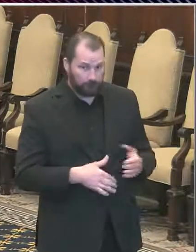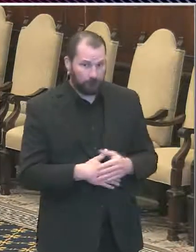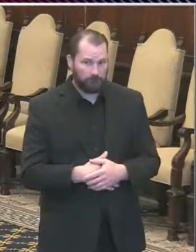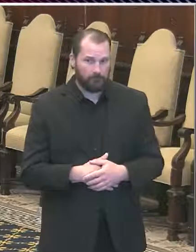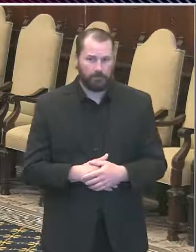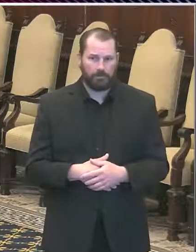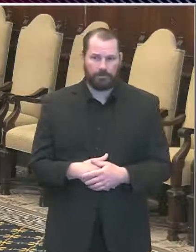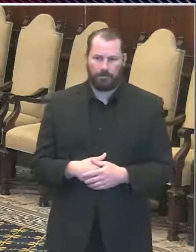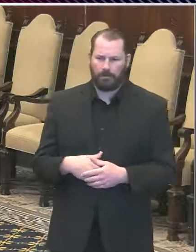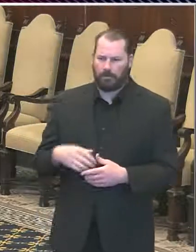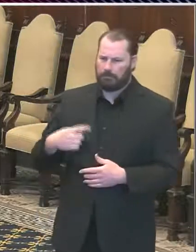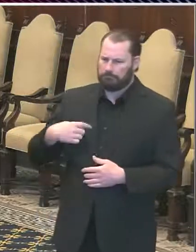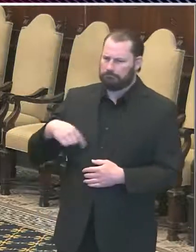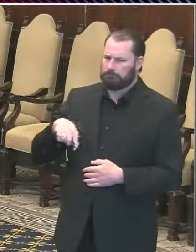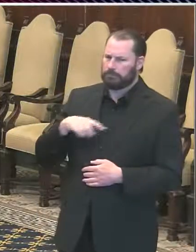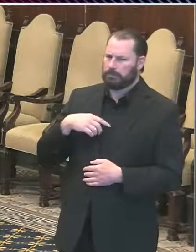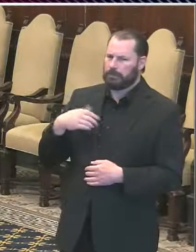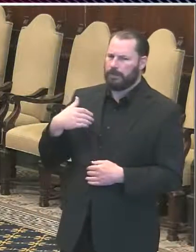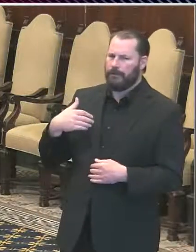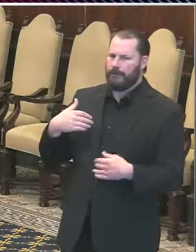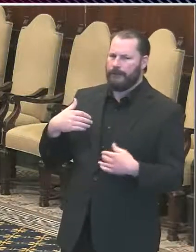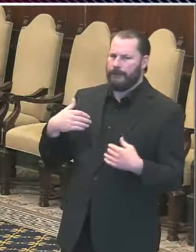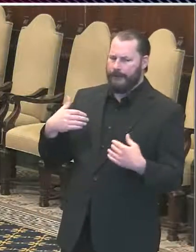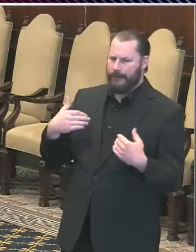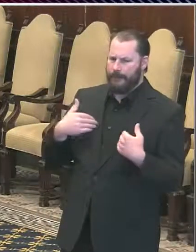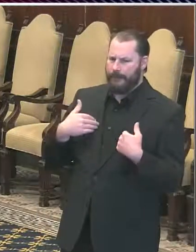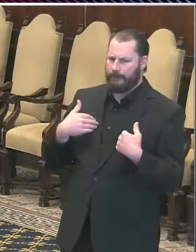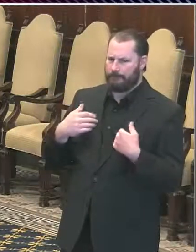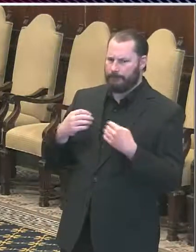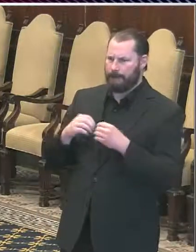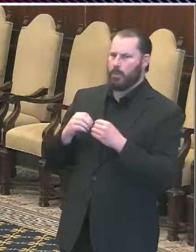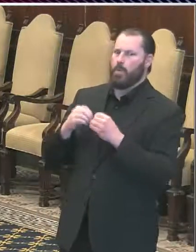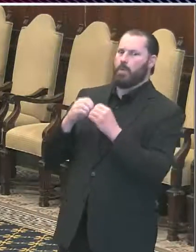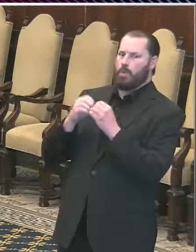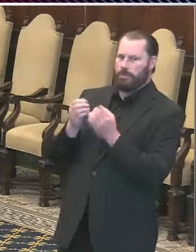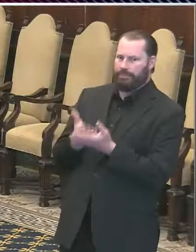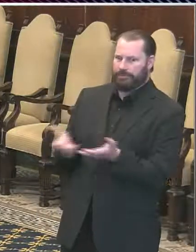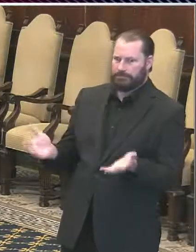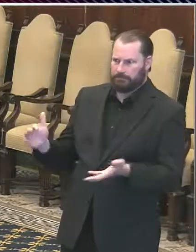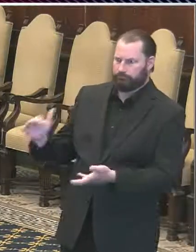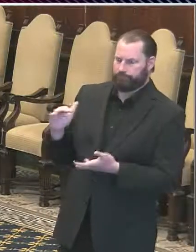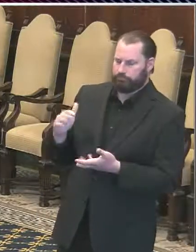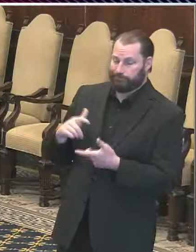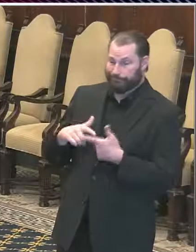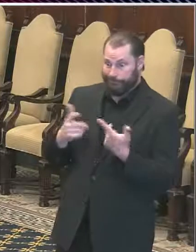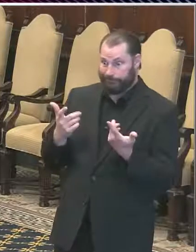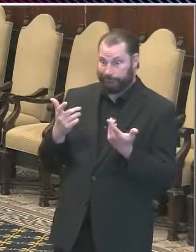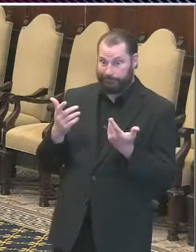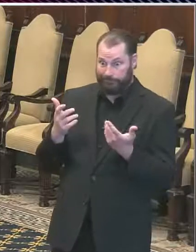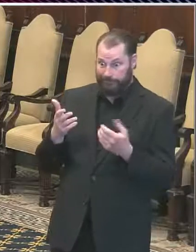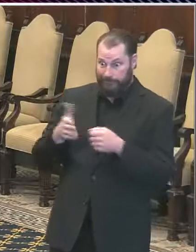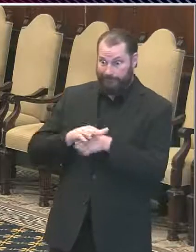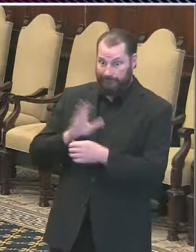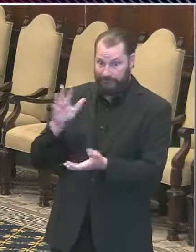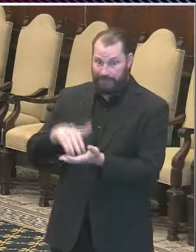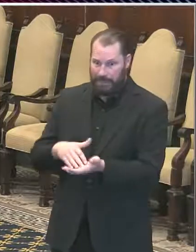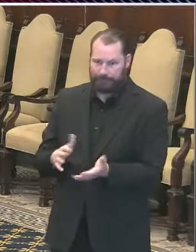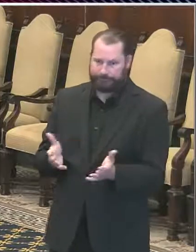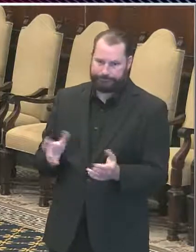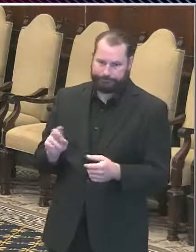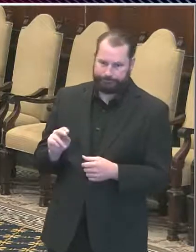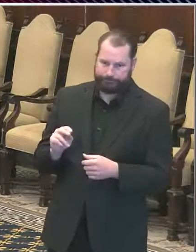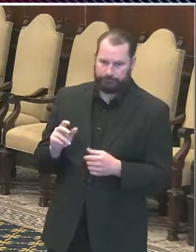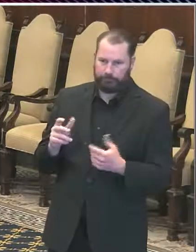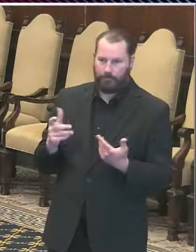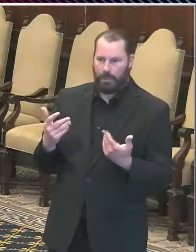We definitely have enough supplies to increase from where we are now. I mean, each day we're getting a little more access. And, you it's also dependent on how many people